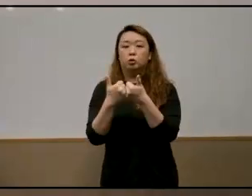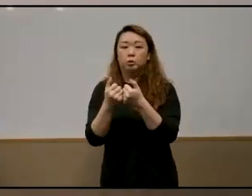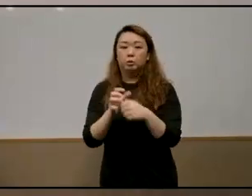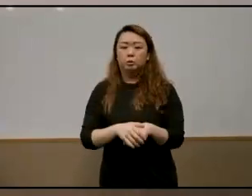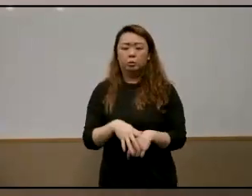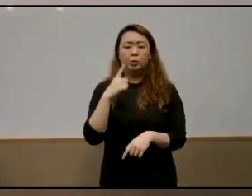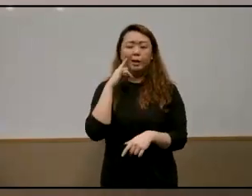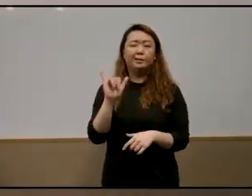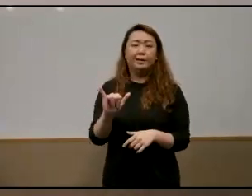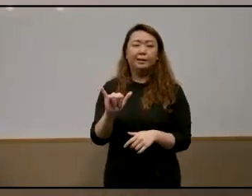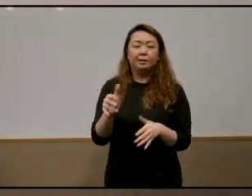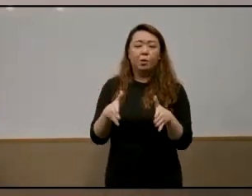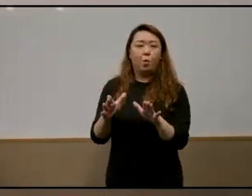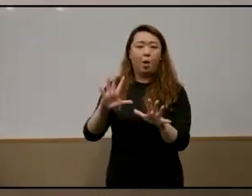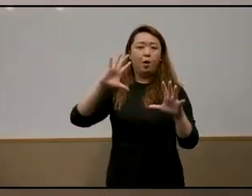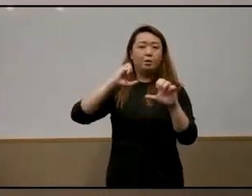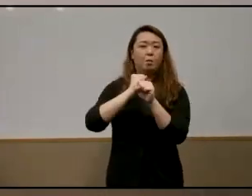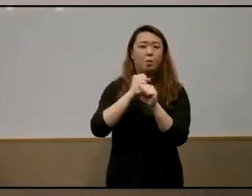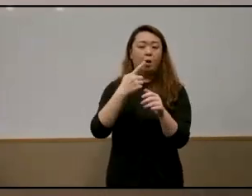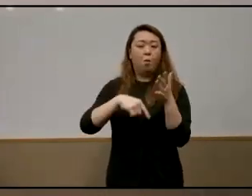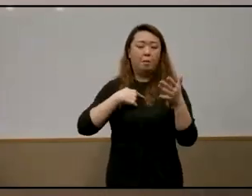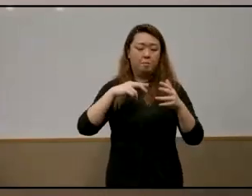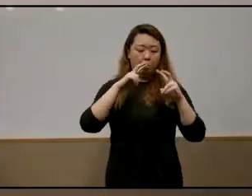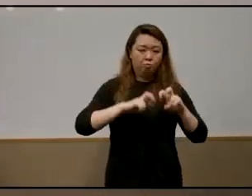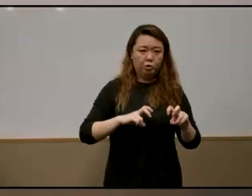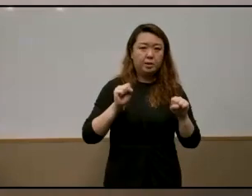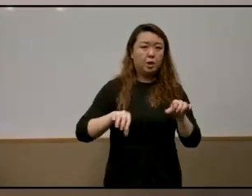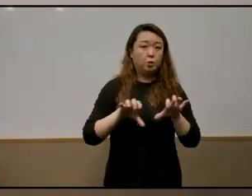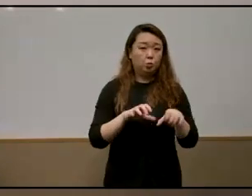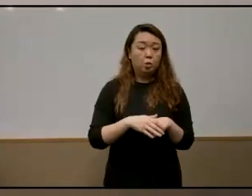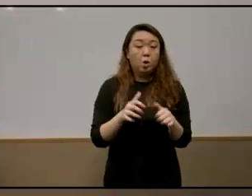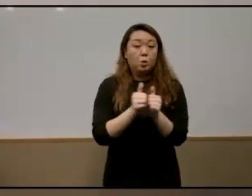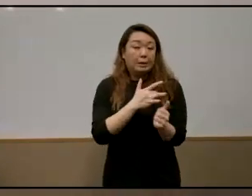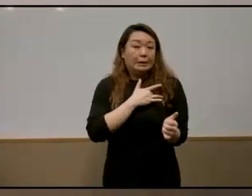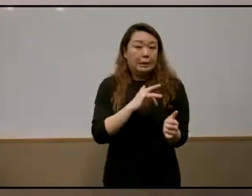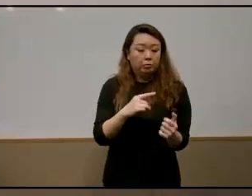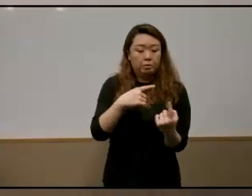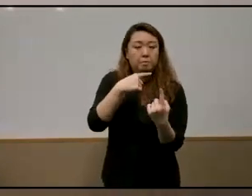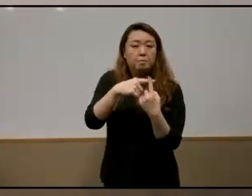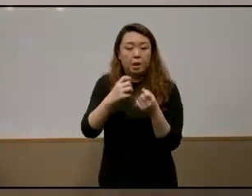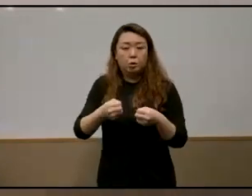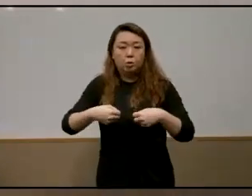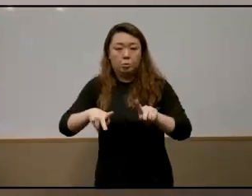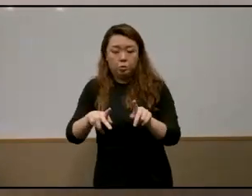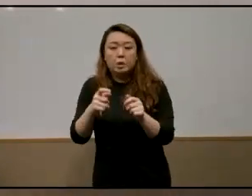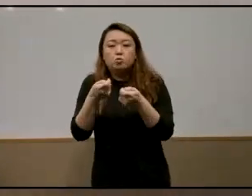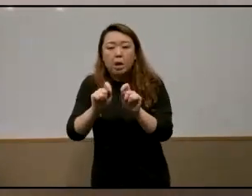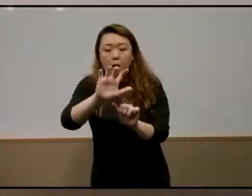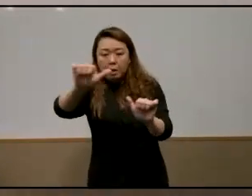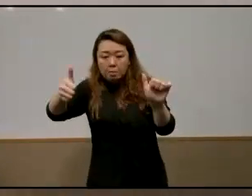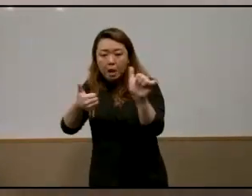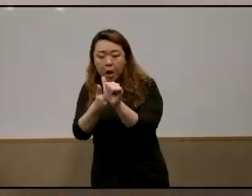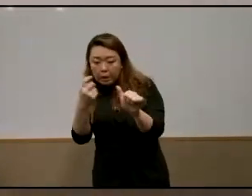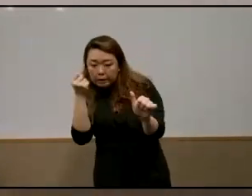way of summing up what i hope my research will do to as sensitively as i can with permission try to get behind the closed door of homes